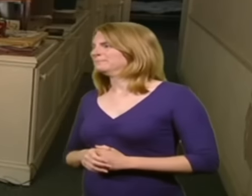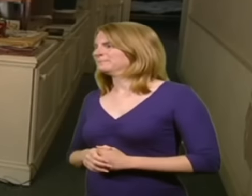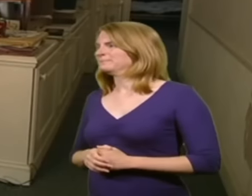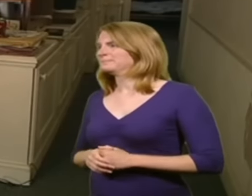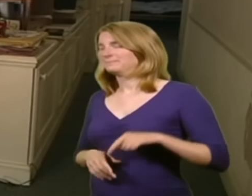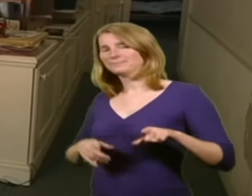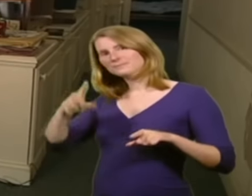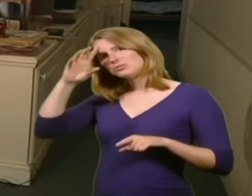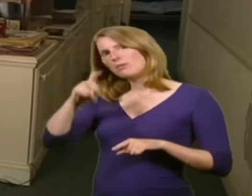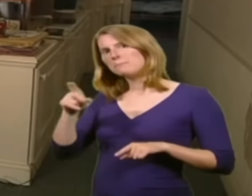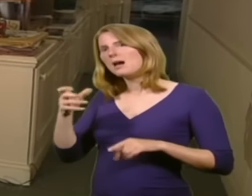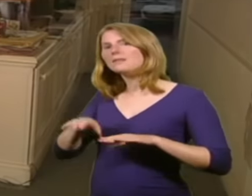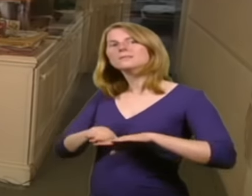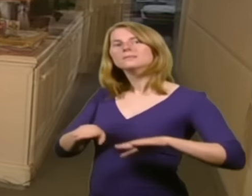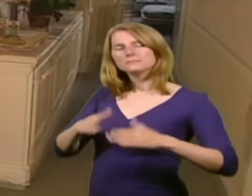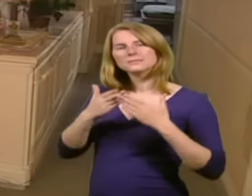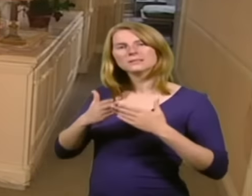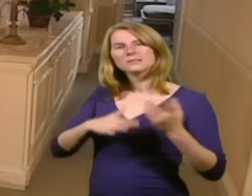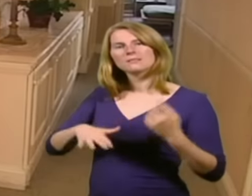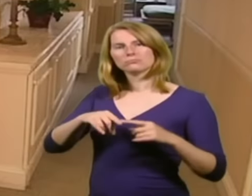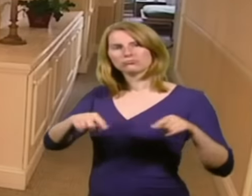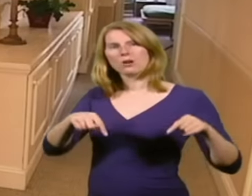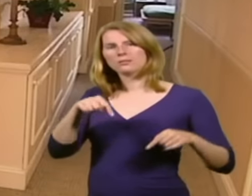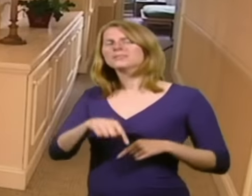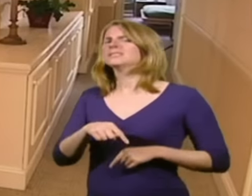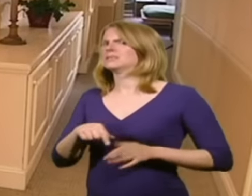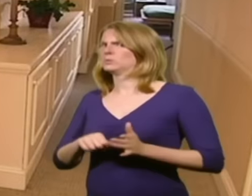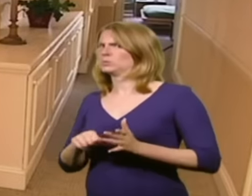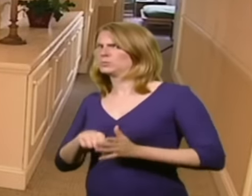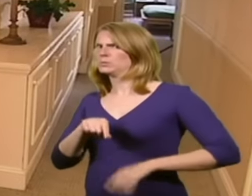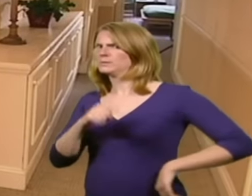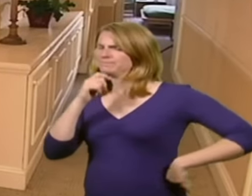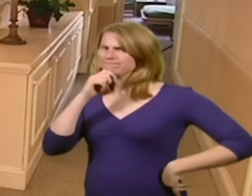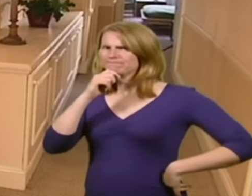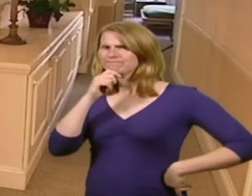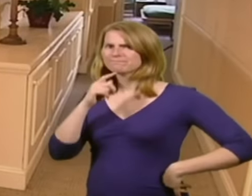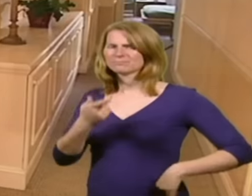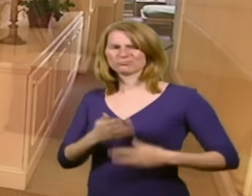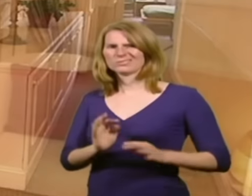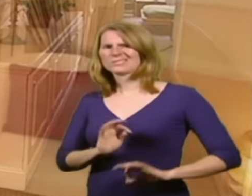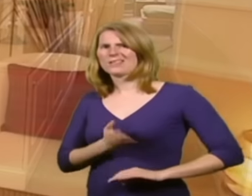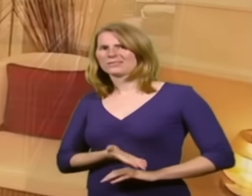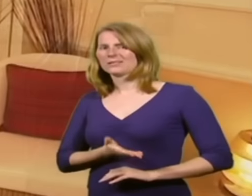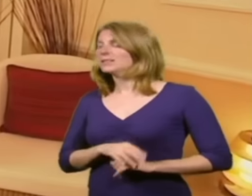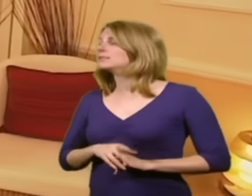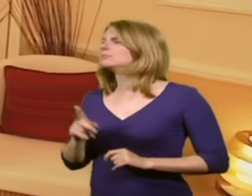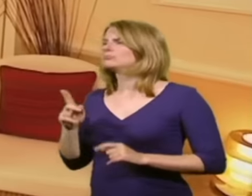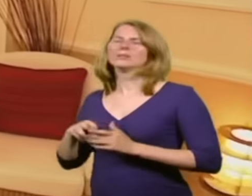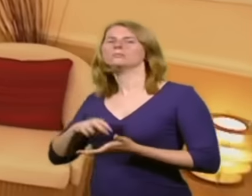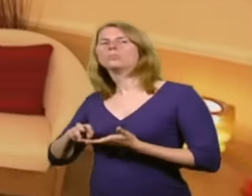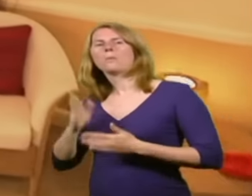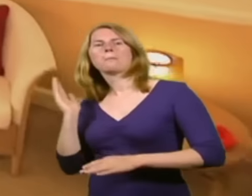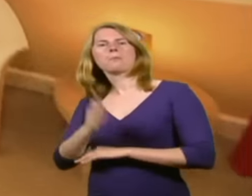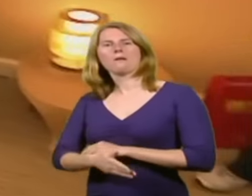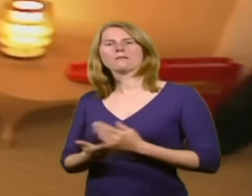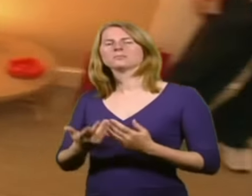had a table and a little study area. This is a tricky space, though, isn't it, because it's really just nothing, It's a pass-through. Yeah. So I think what you want to do is